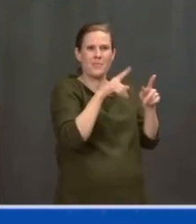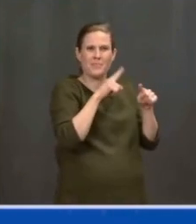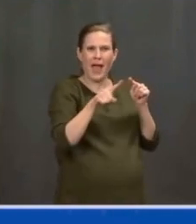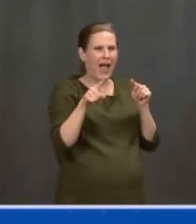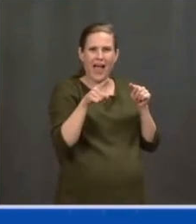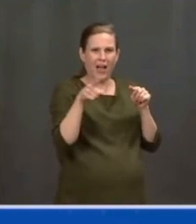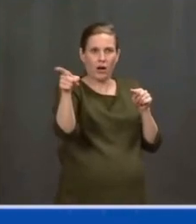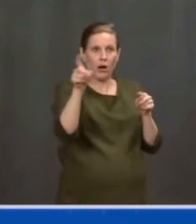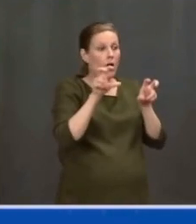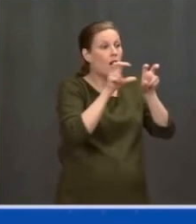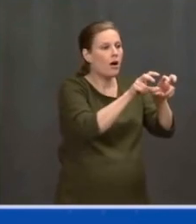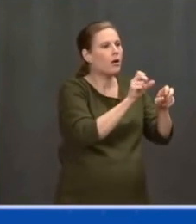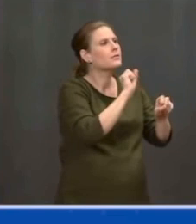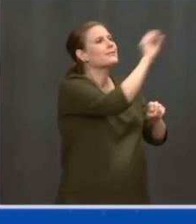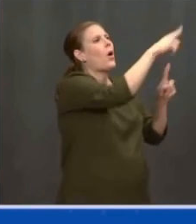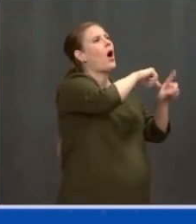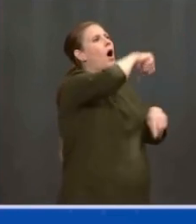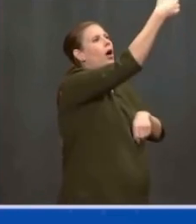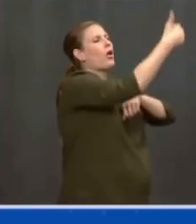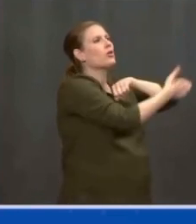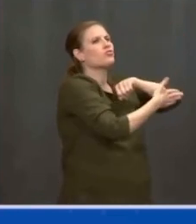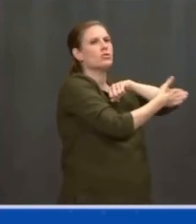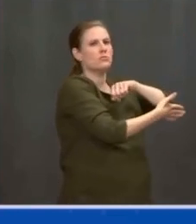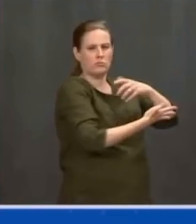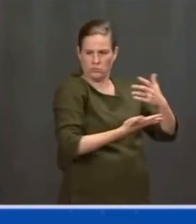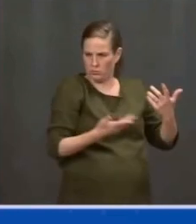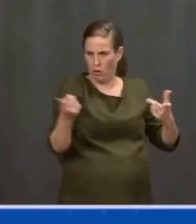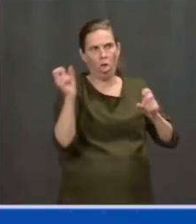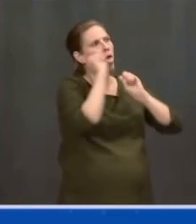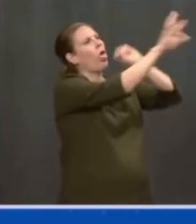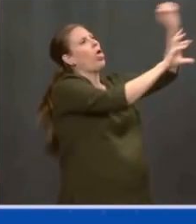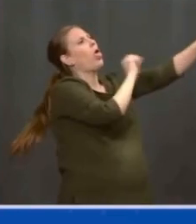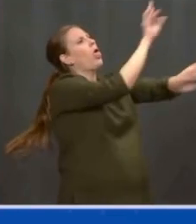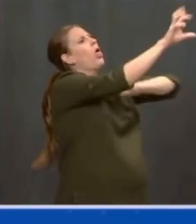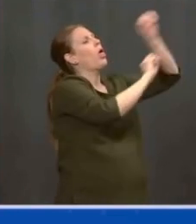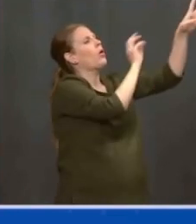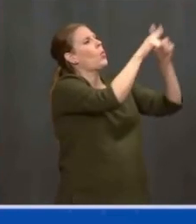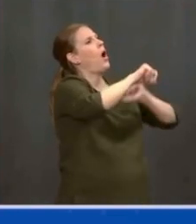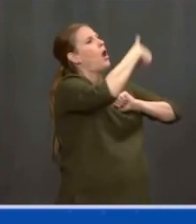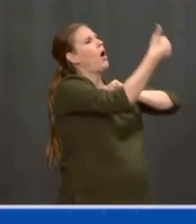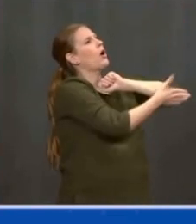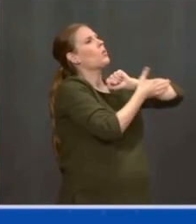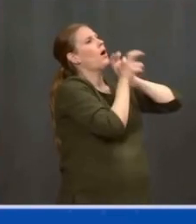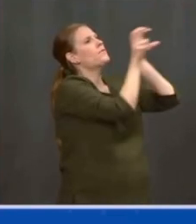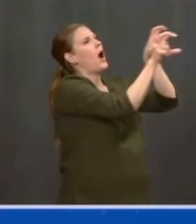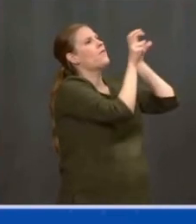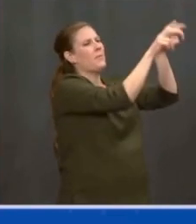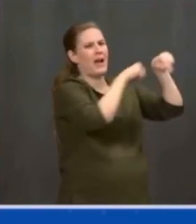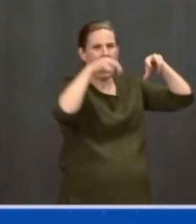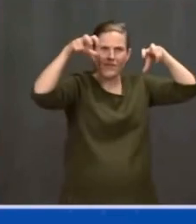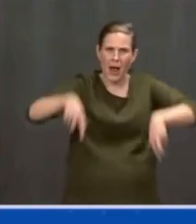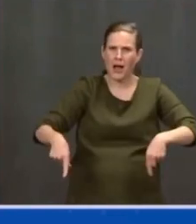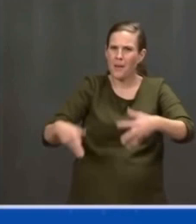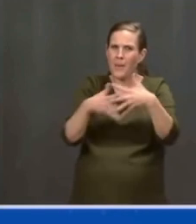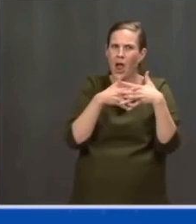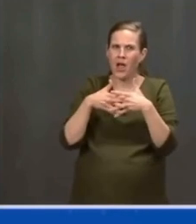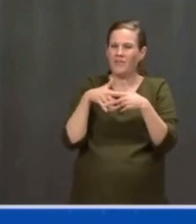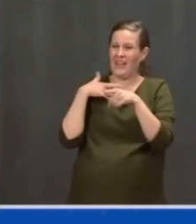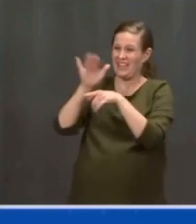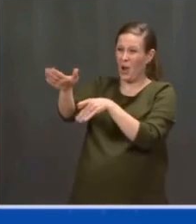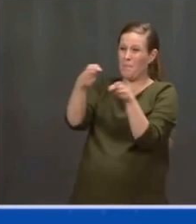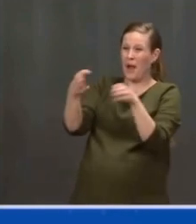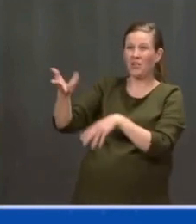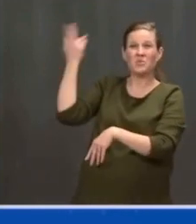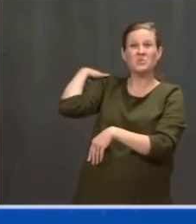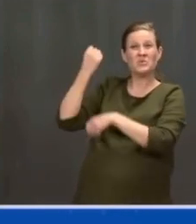It was bad for American competitiveness, deeply unfair to the middle-class families, and wrong for our future. So here's what I'd do.